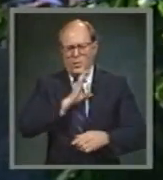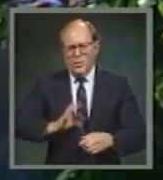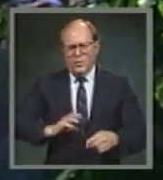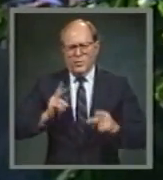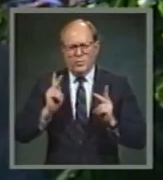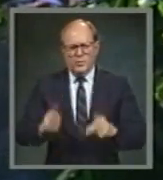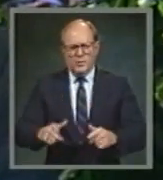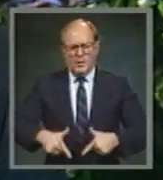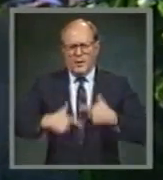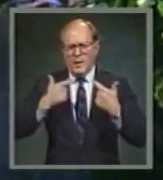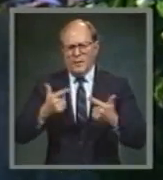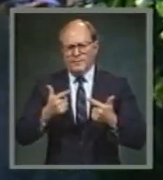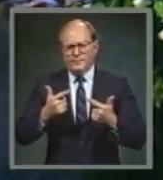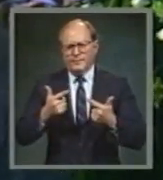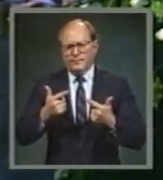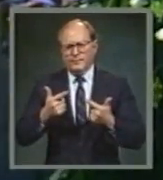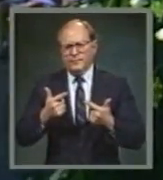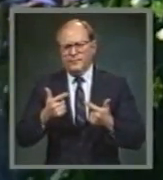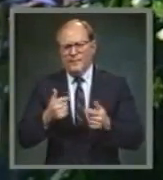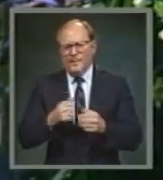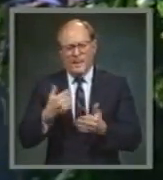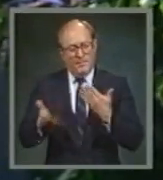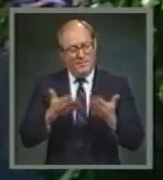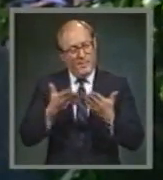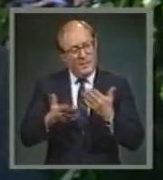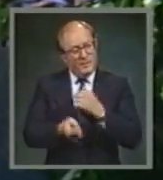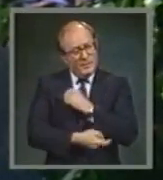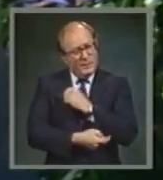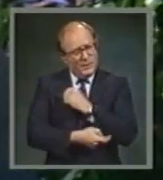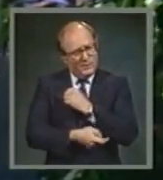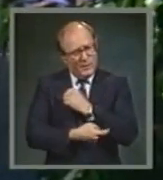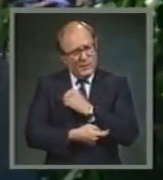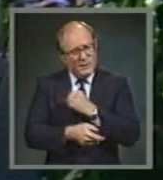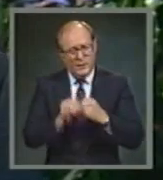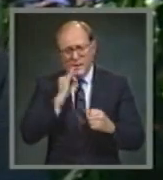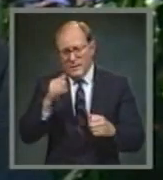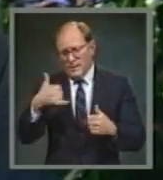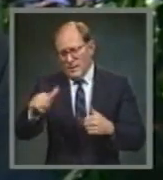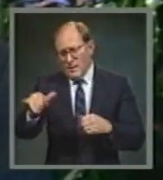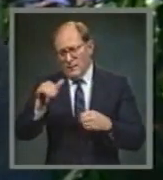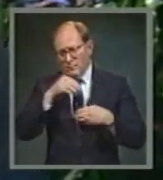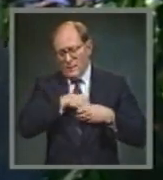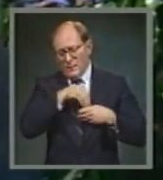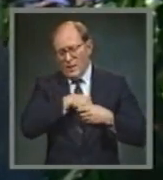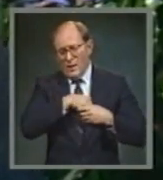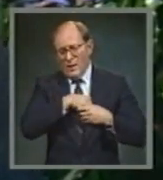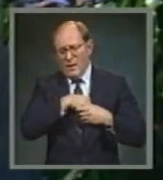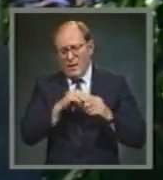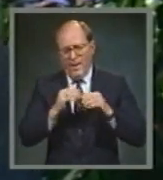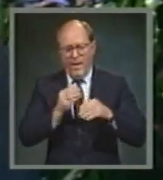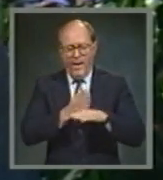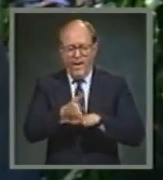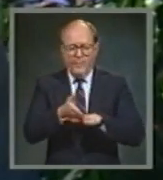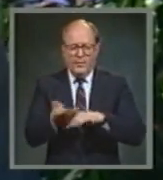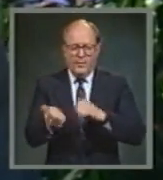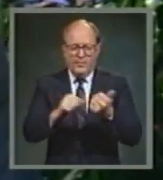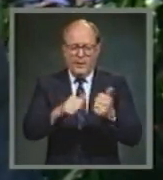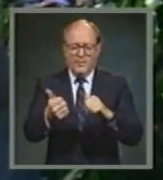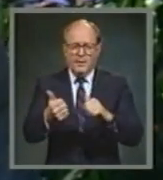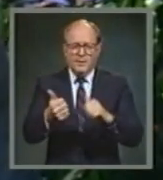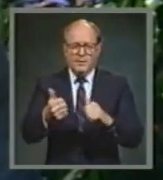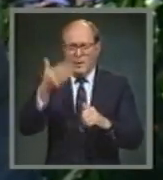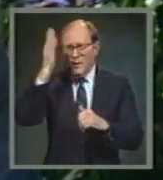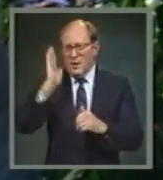And though the urge of the temptation to continue in sin is still great after baptism, God gives the